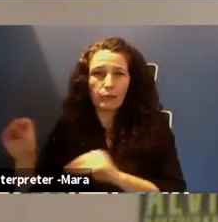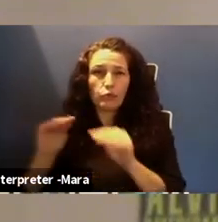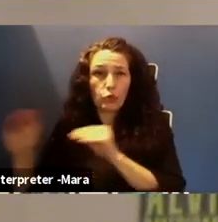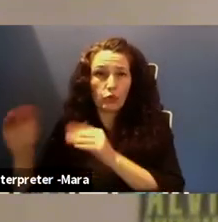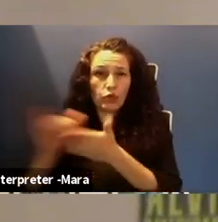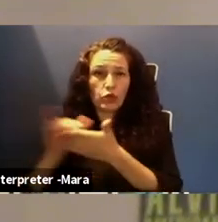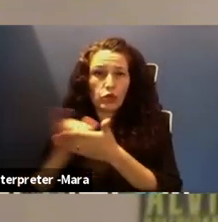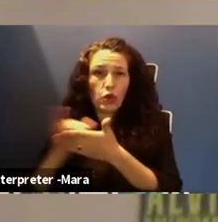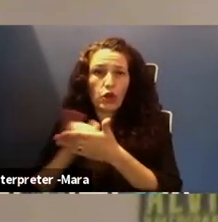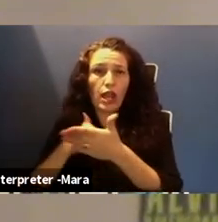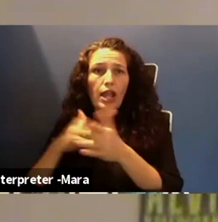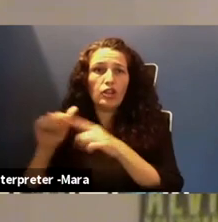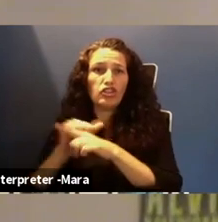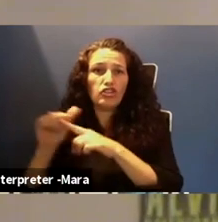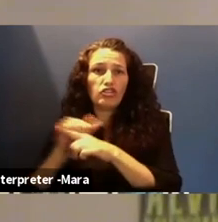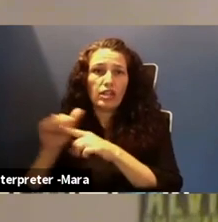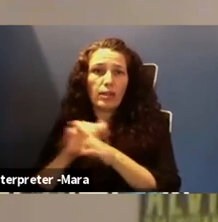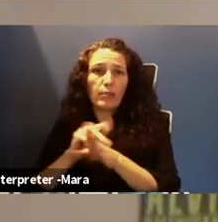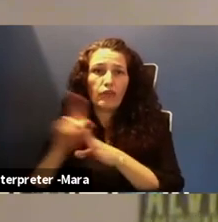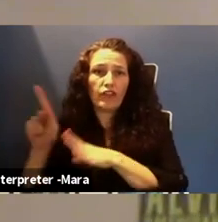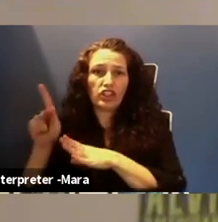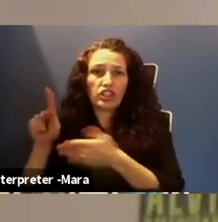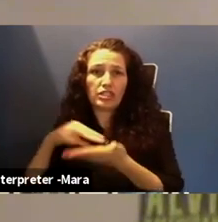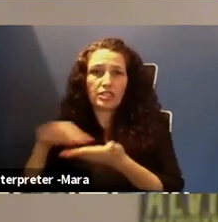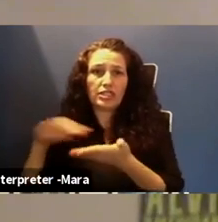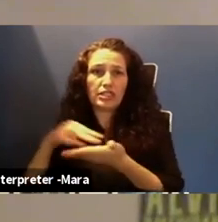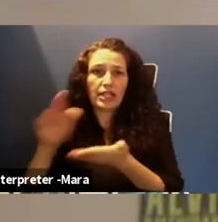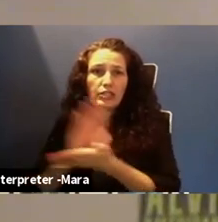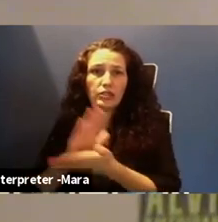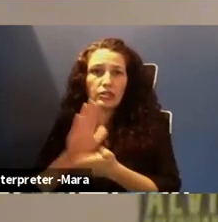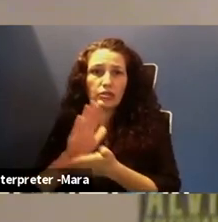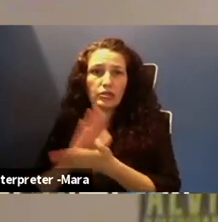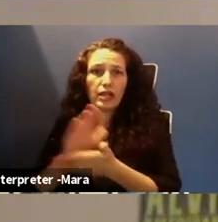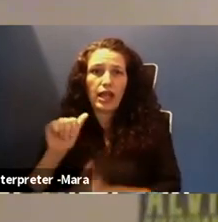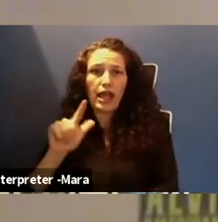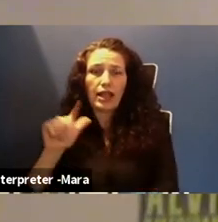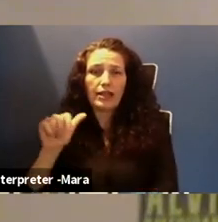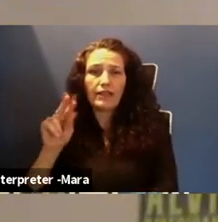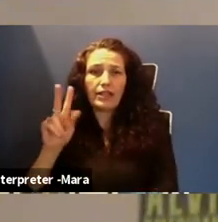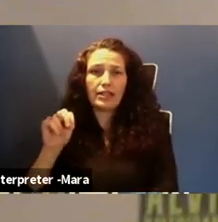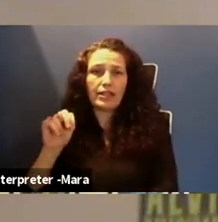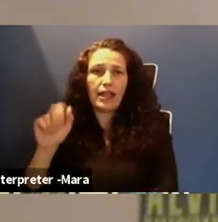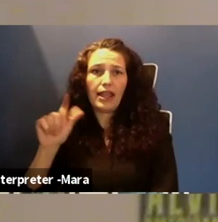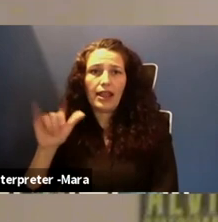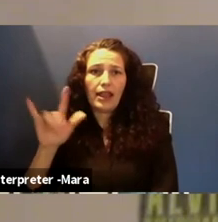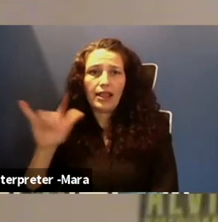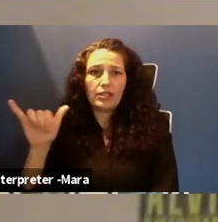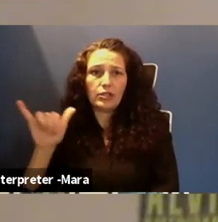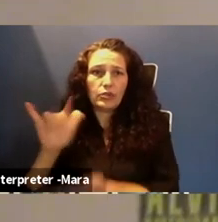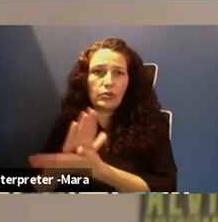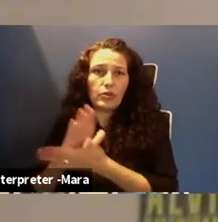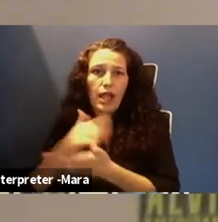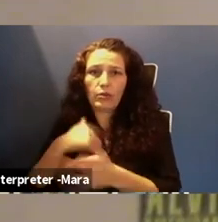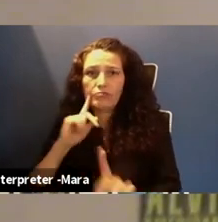I trained at a professional dance school, the Alvin Ailey school. Uh, I, I was committed to that, but then I sort of,